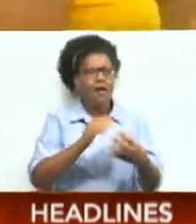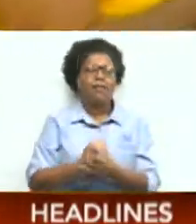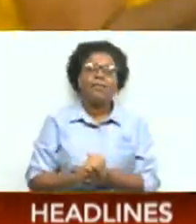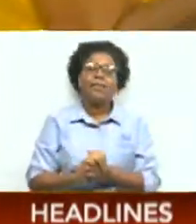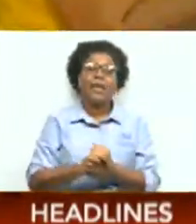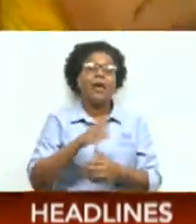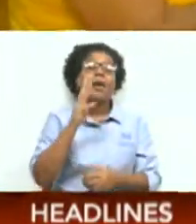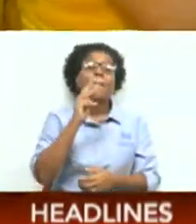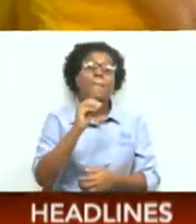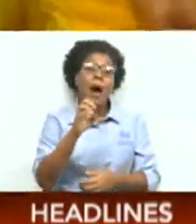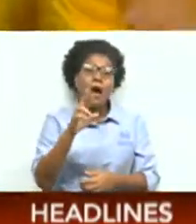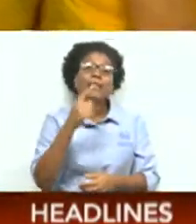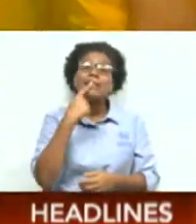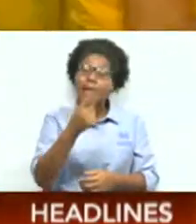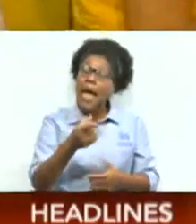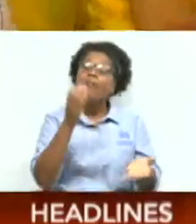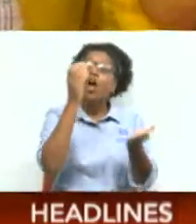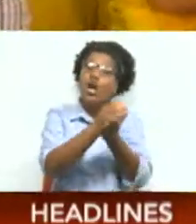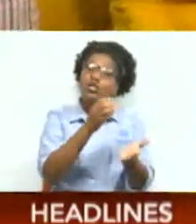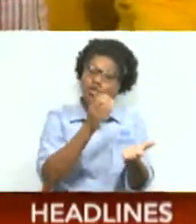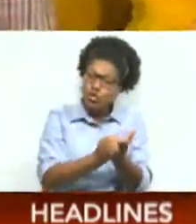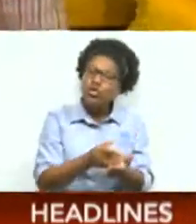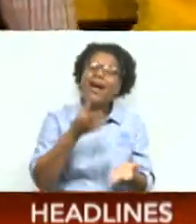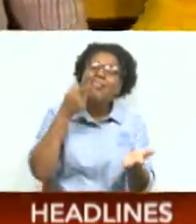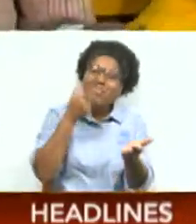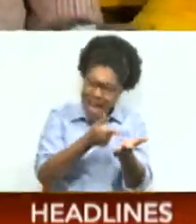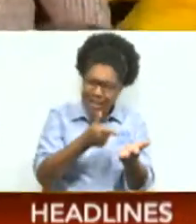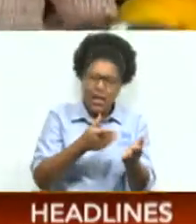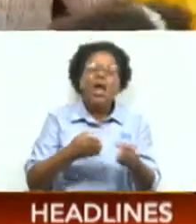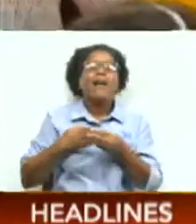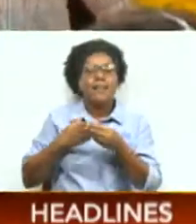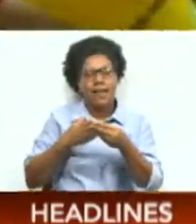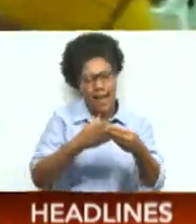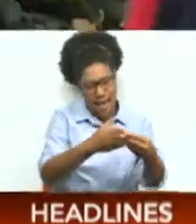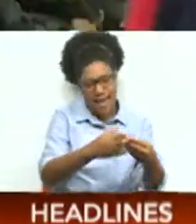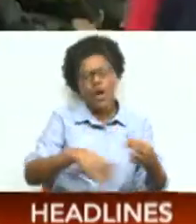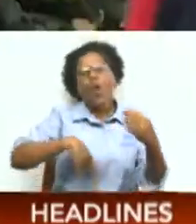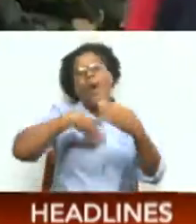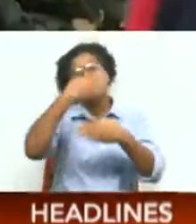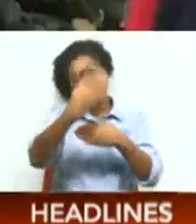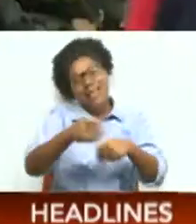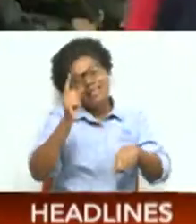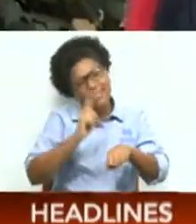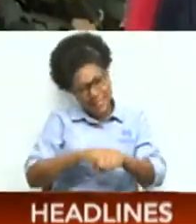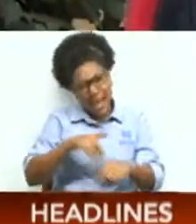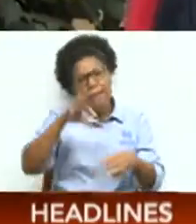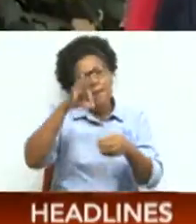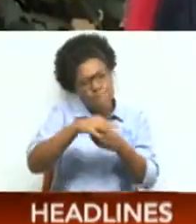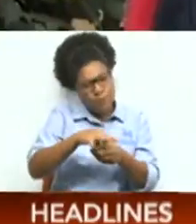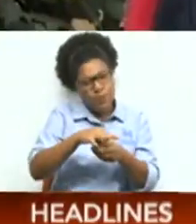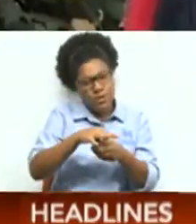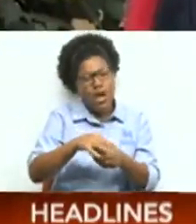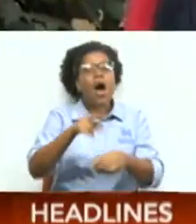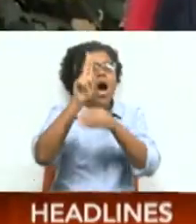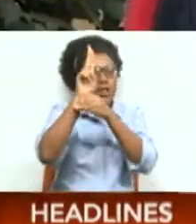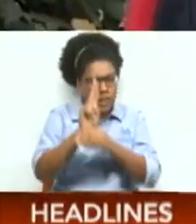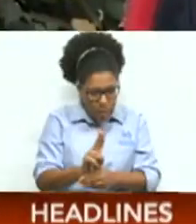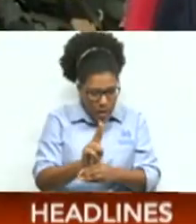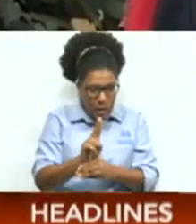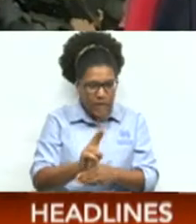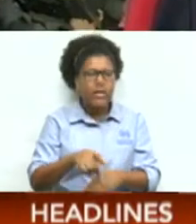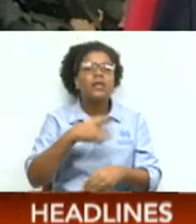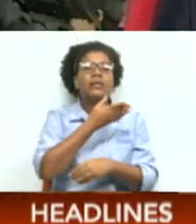UNC has a constitution which is what will guide the party's next internal polls. Until the